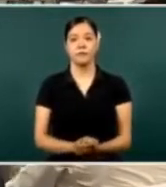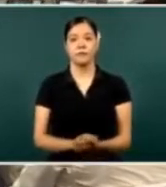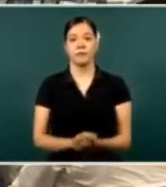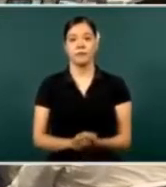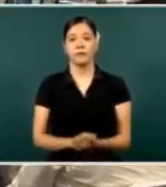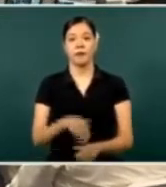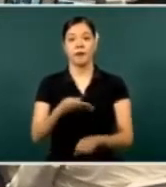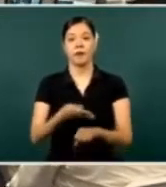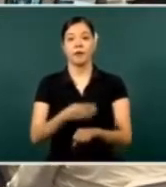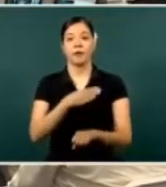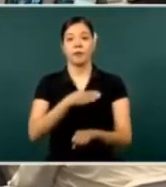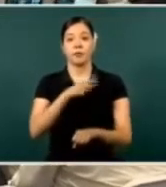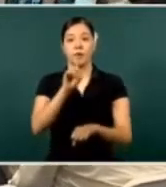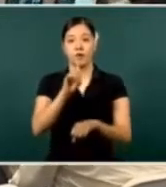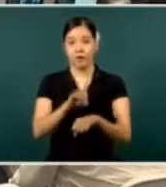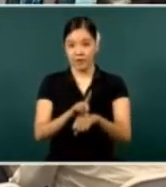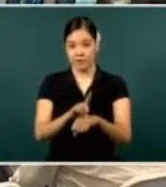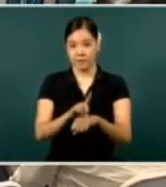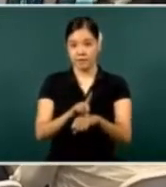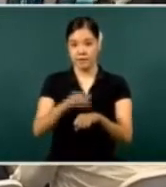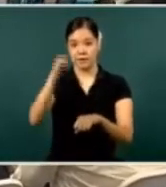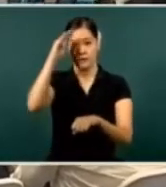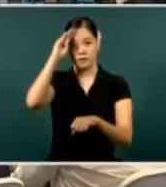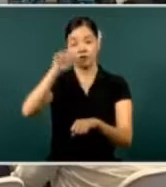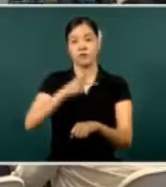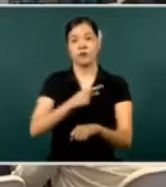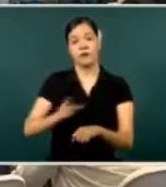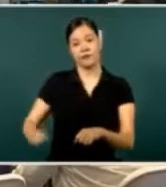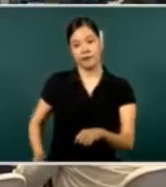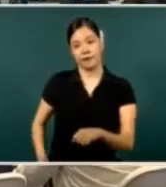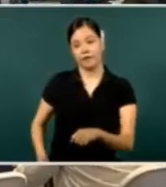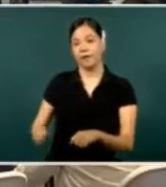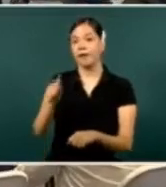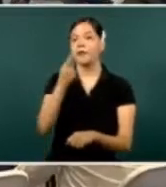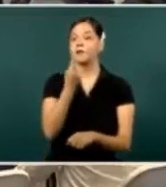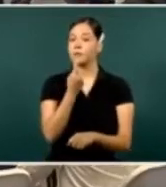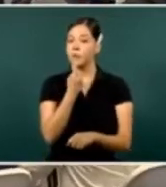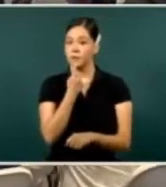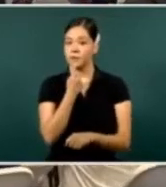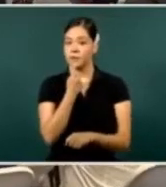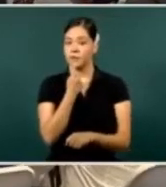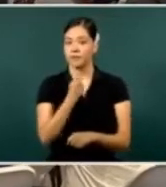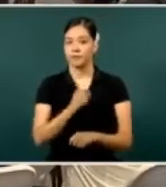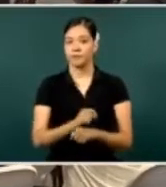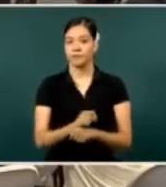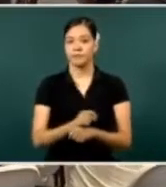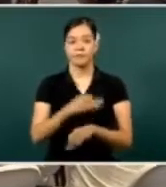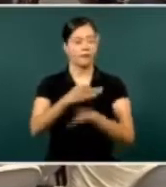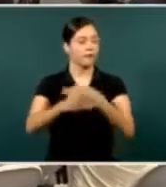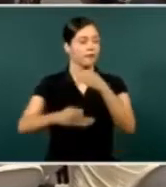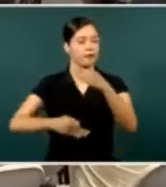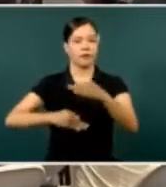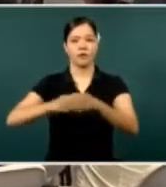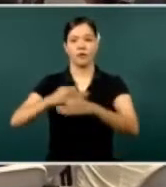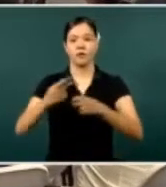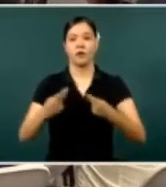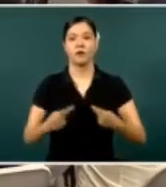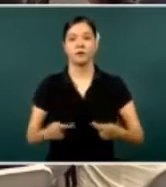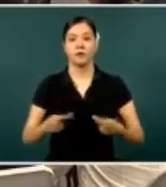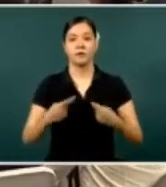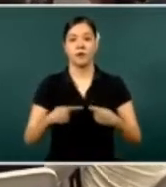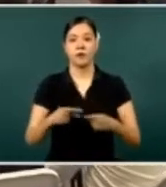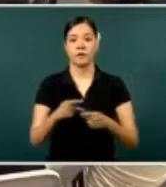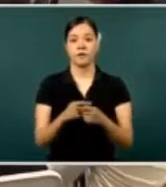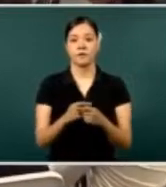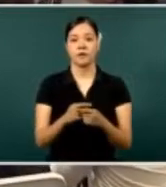So very good day, Mr. President of the Republic, Ms. Obrados, and the whole